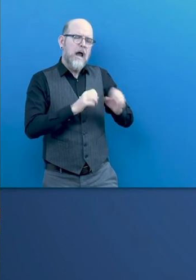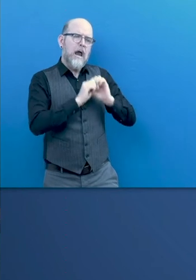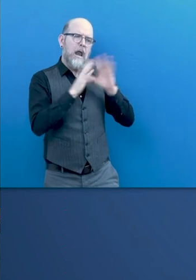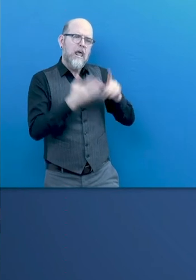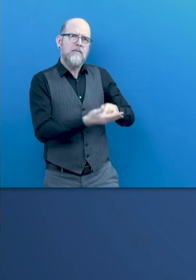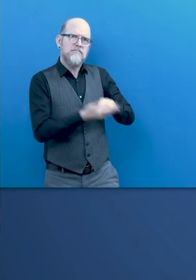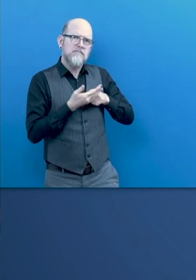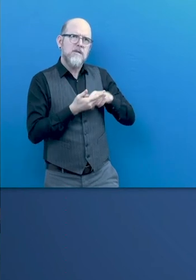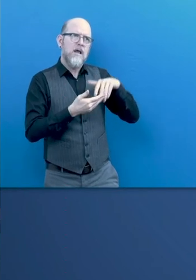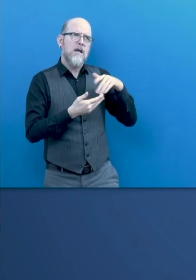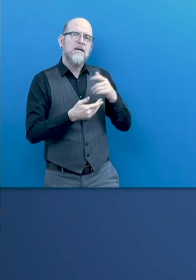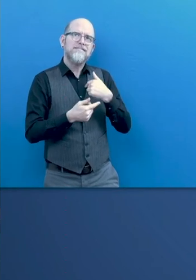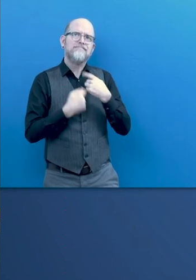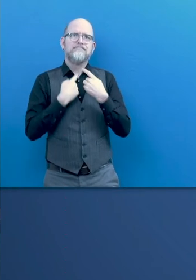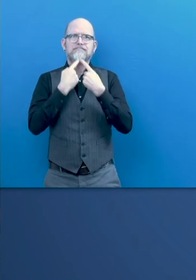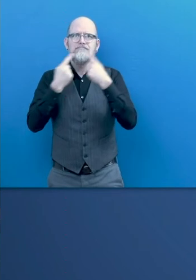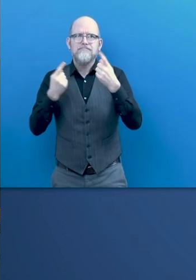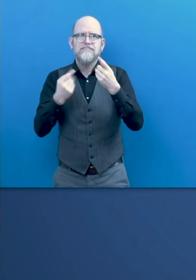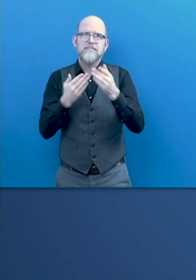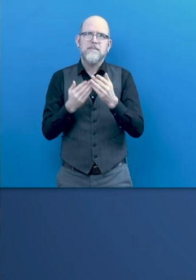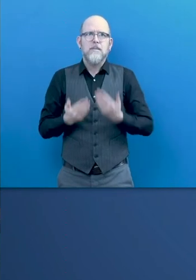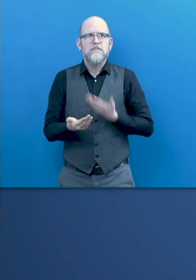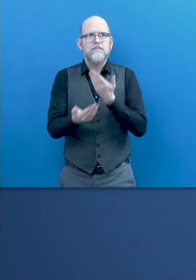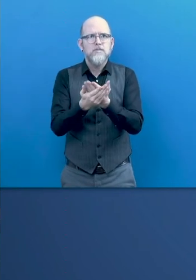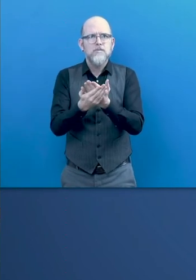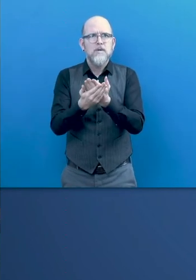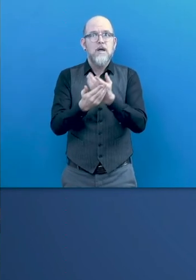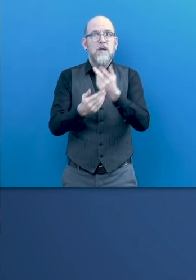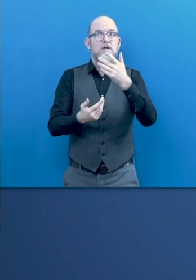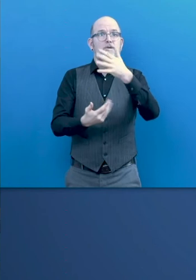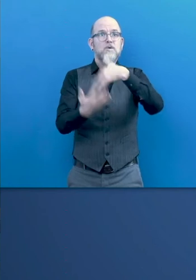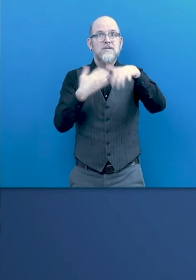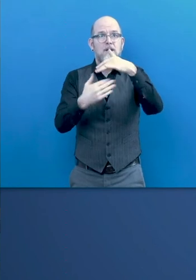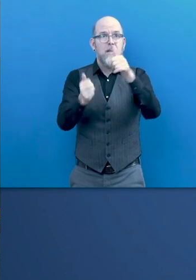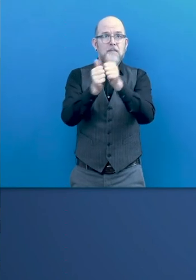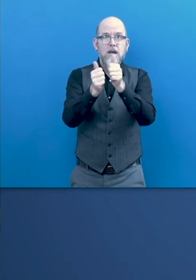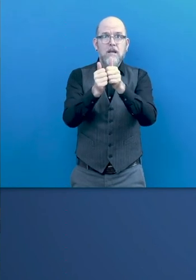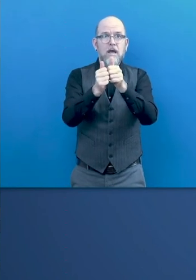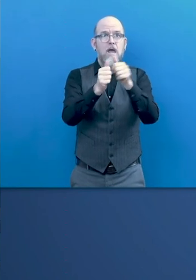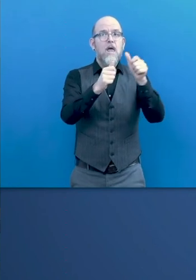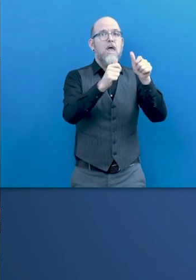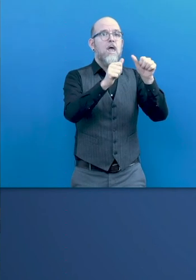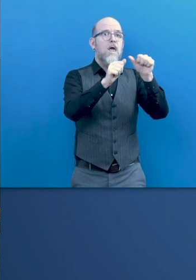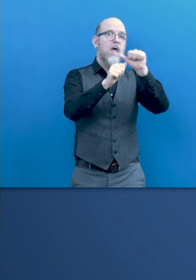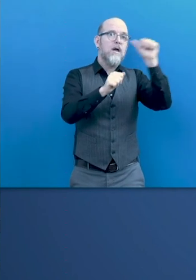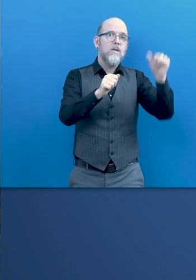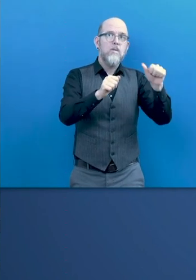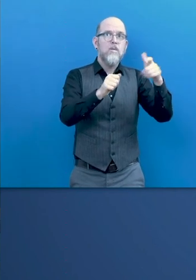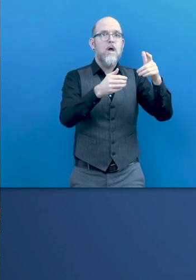partners, organizations of persons with disabilities like EDF and the corporate sector. So it shows that to create